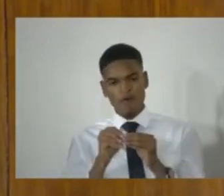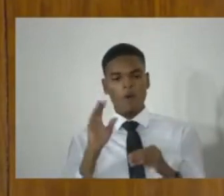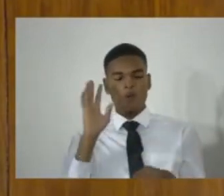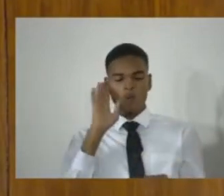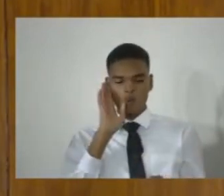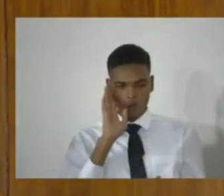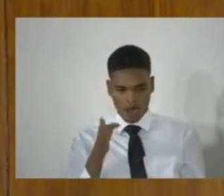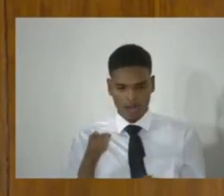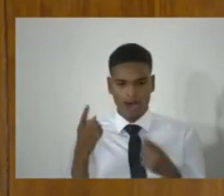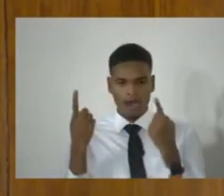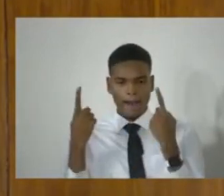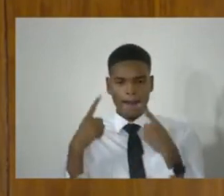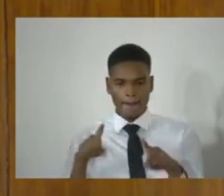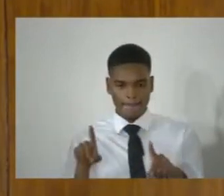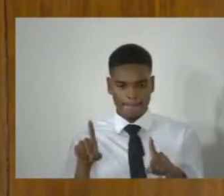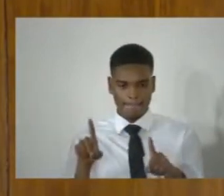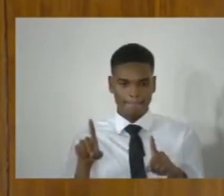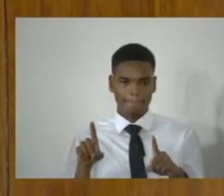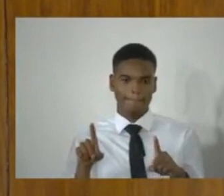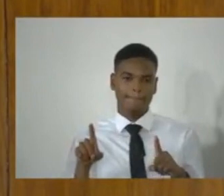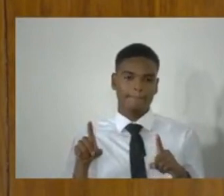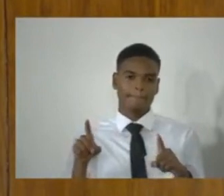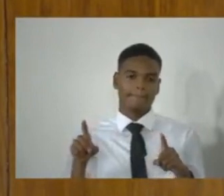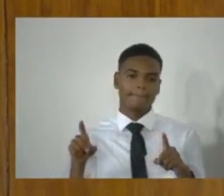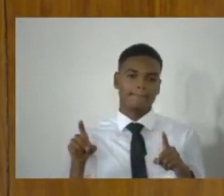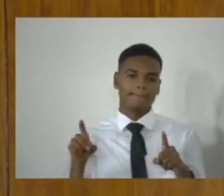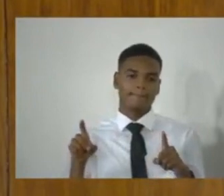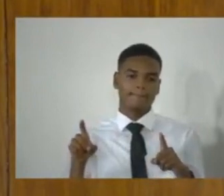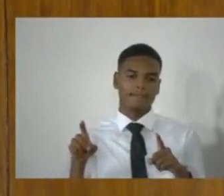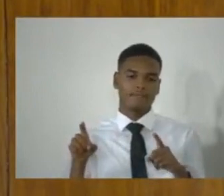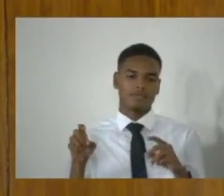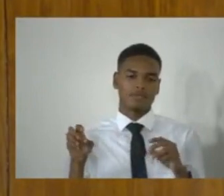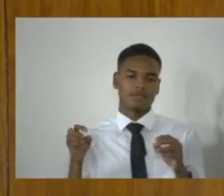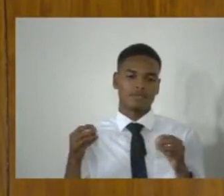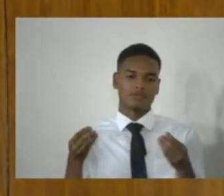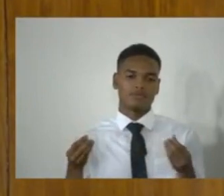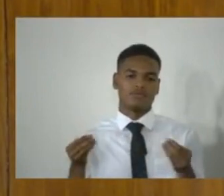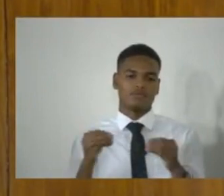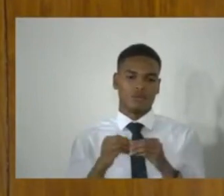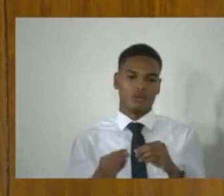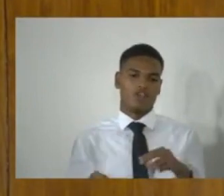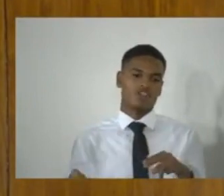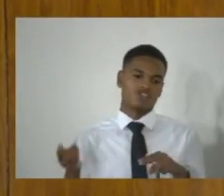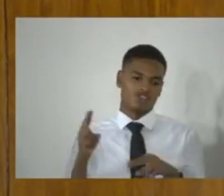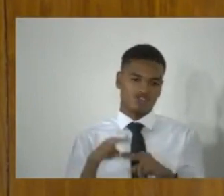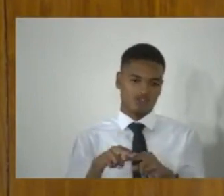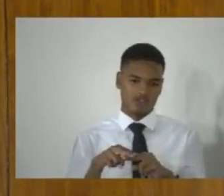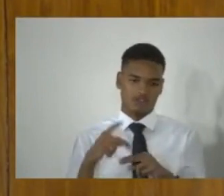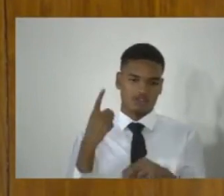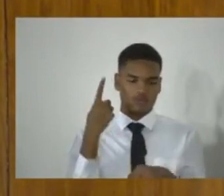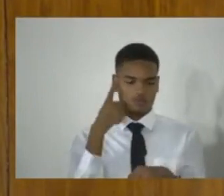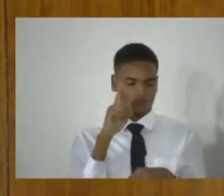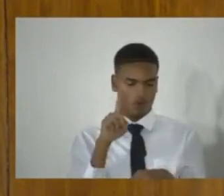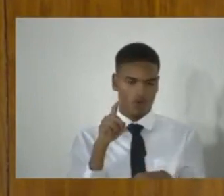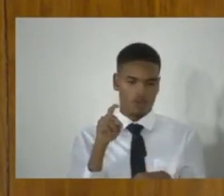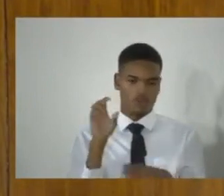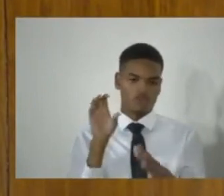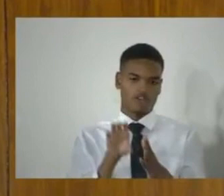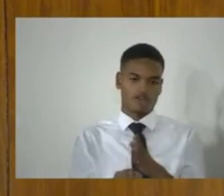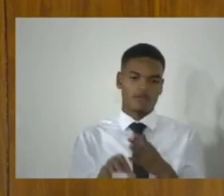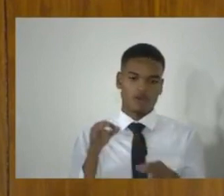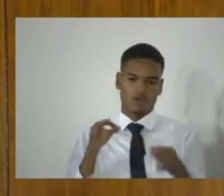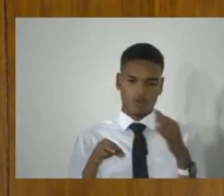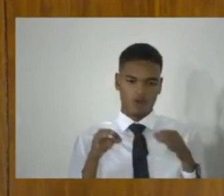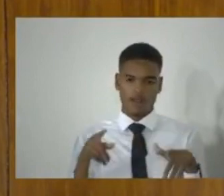very predictably in a very substantial increase in the case load of the criminal courts that are